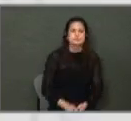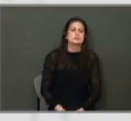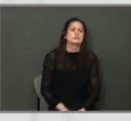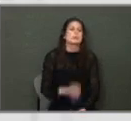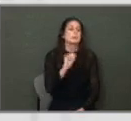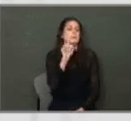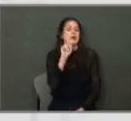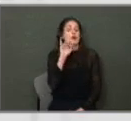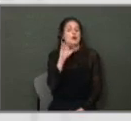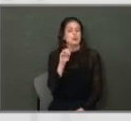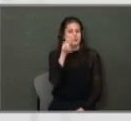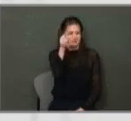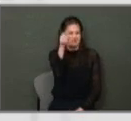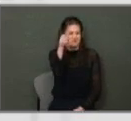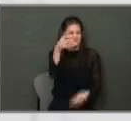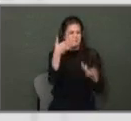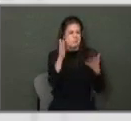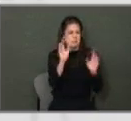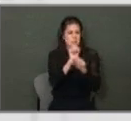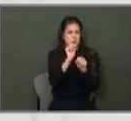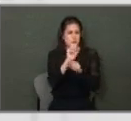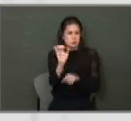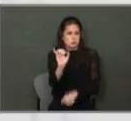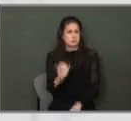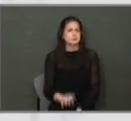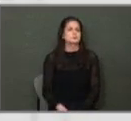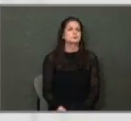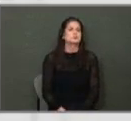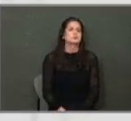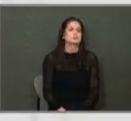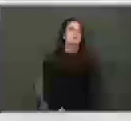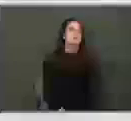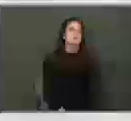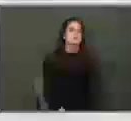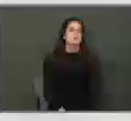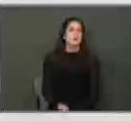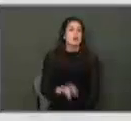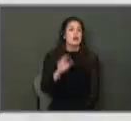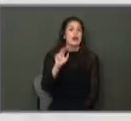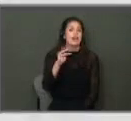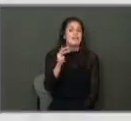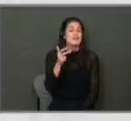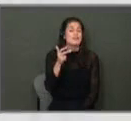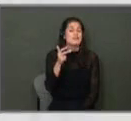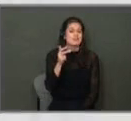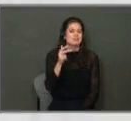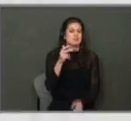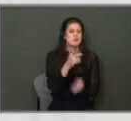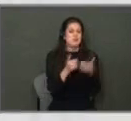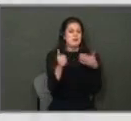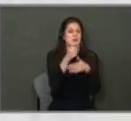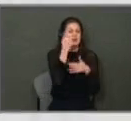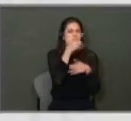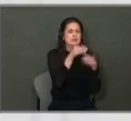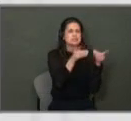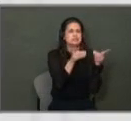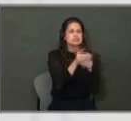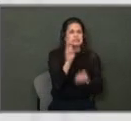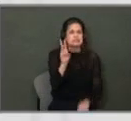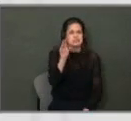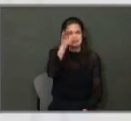right back there. Mario's back there from Public Works as well. Next slide. The third area that was a priority for District 6 was fire.